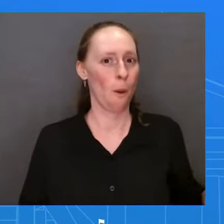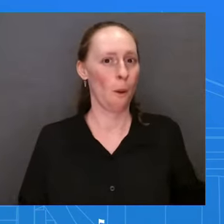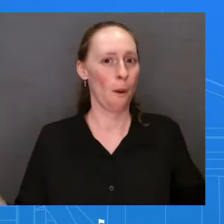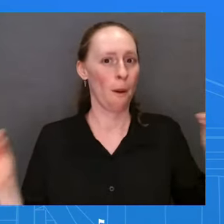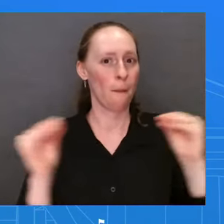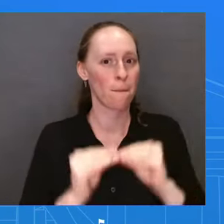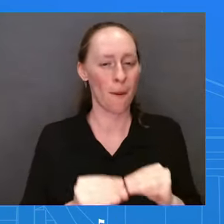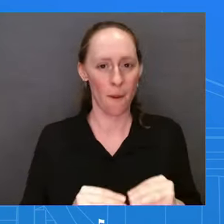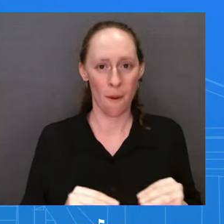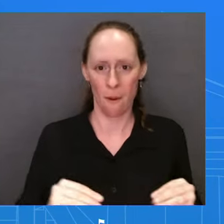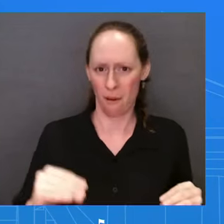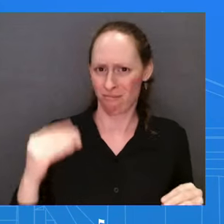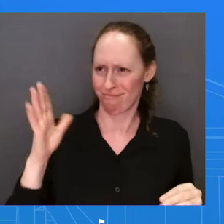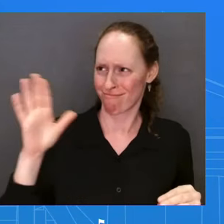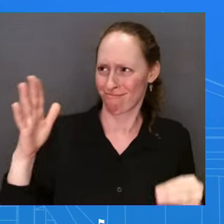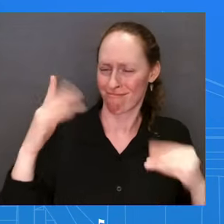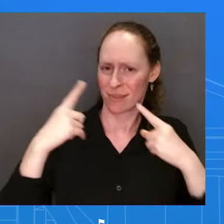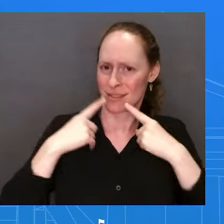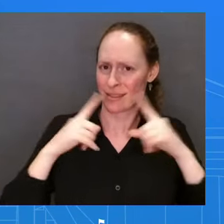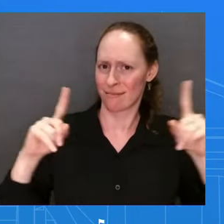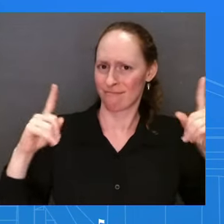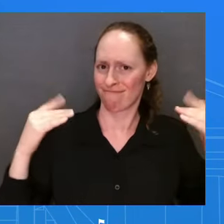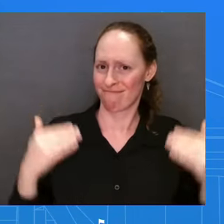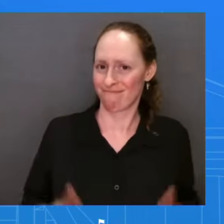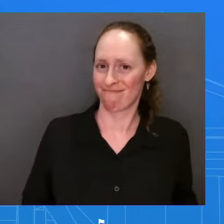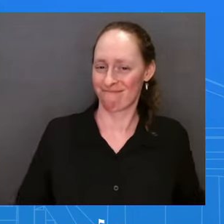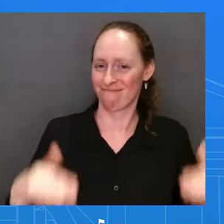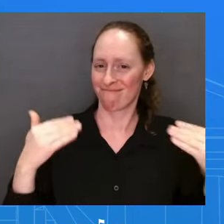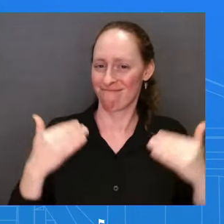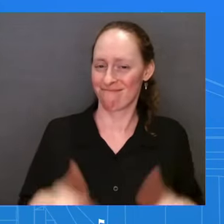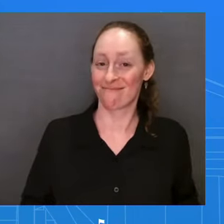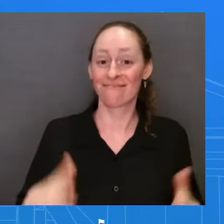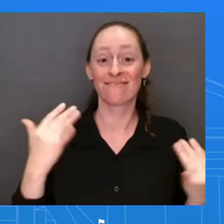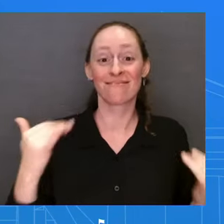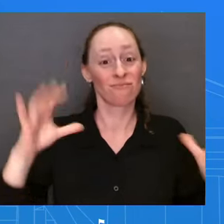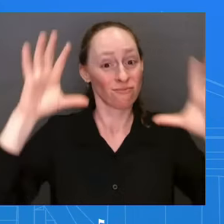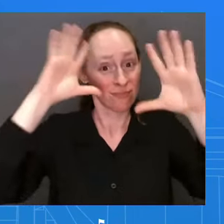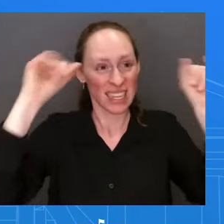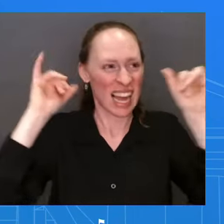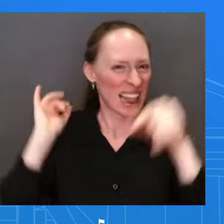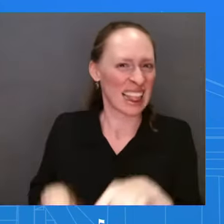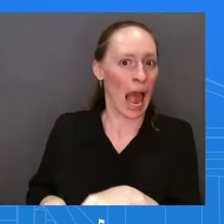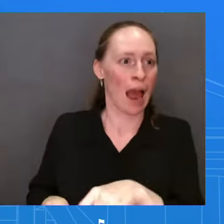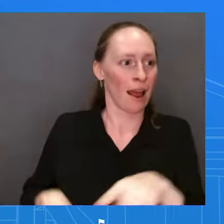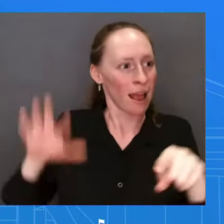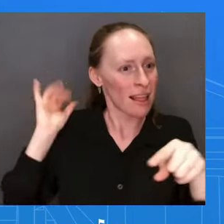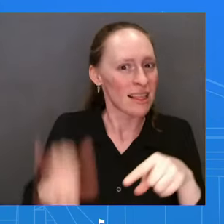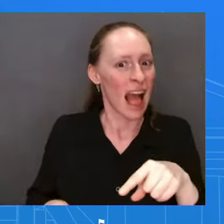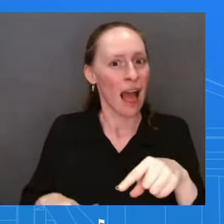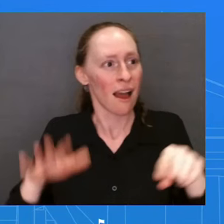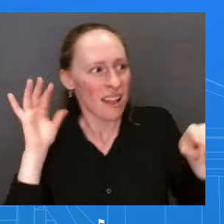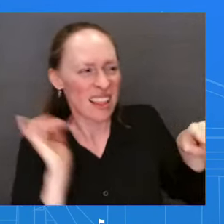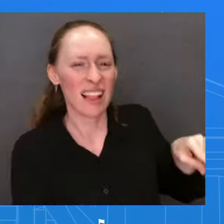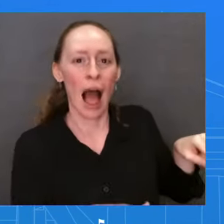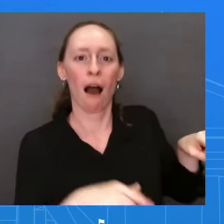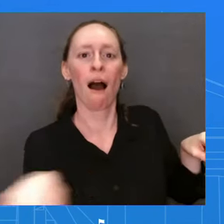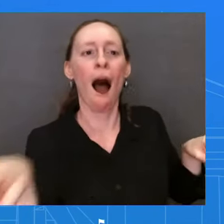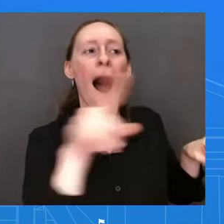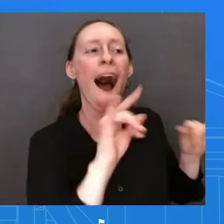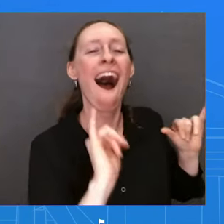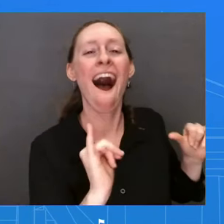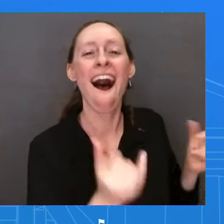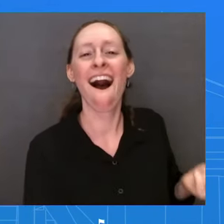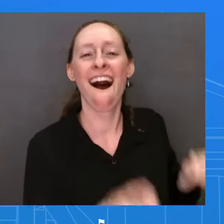people and say, this is what Bidenomics is, and here's what we have to show for it. Let's put our foot on the gas and keep moving forward, instead of